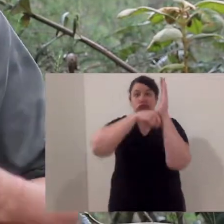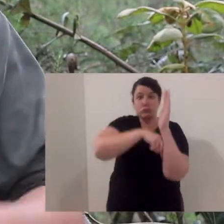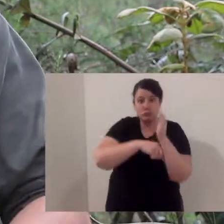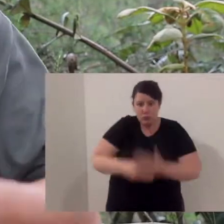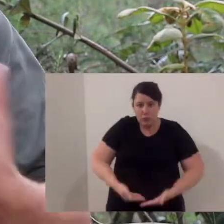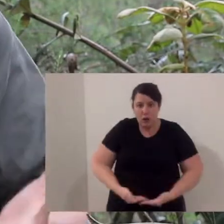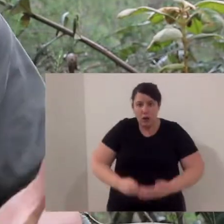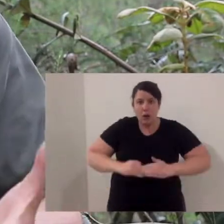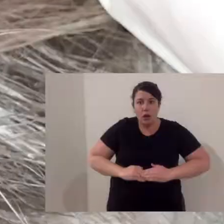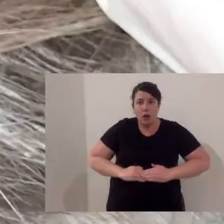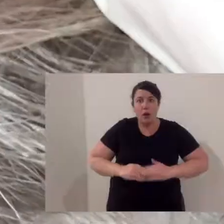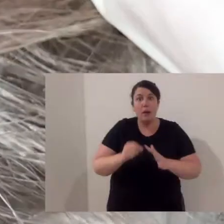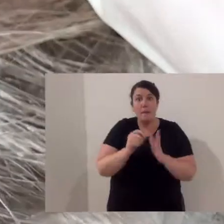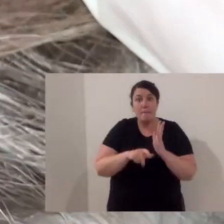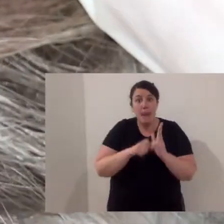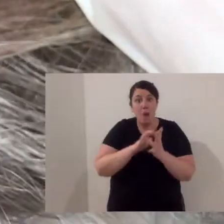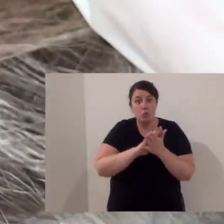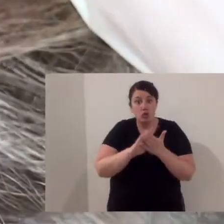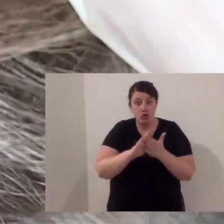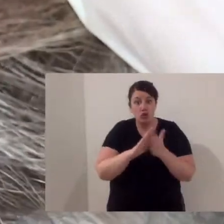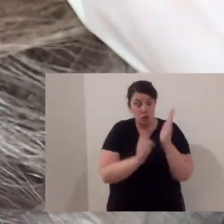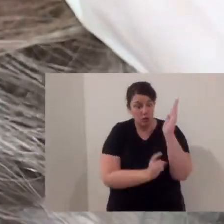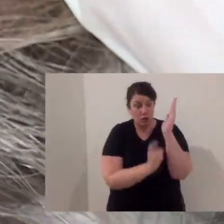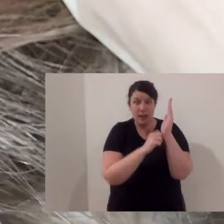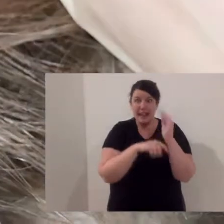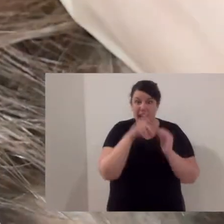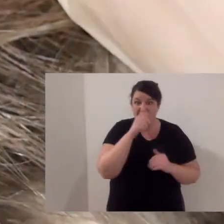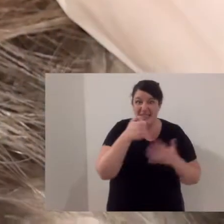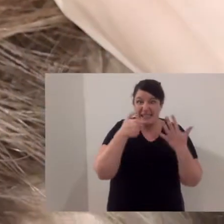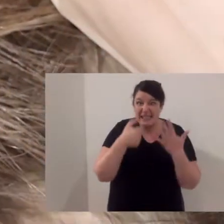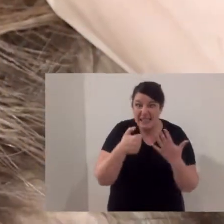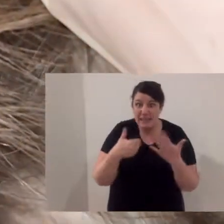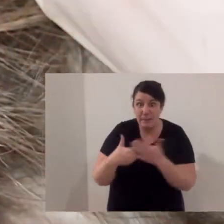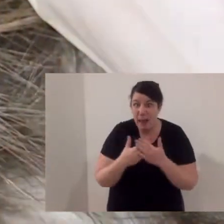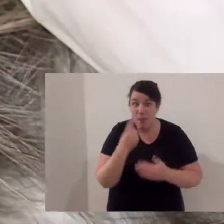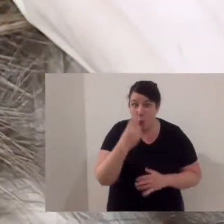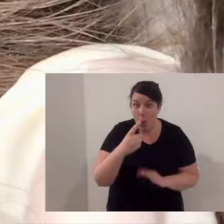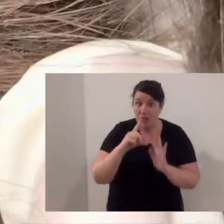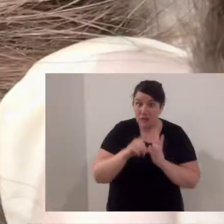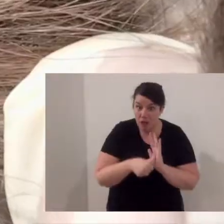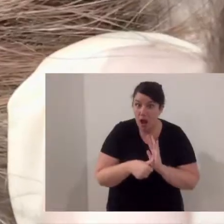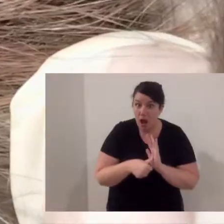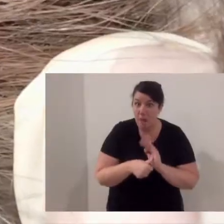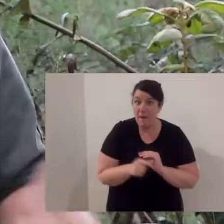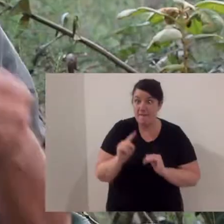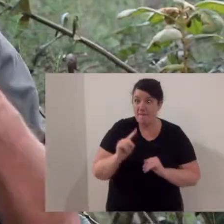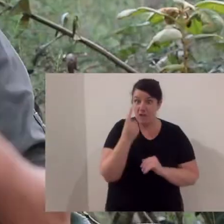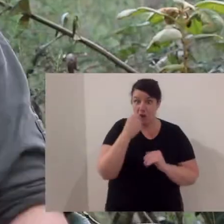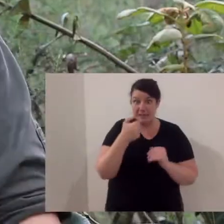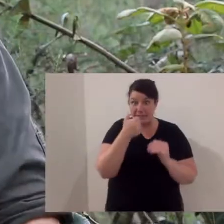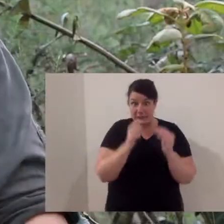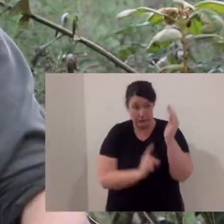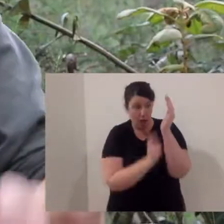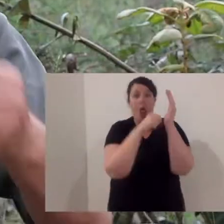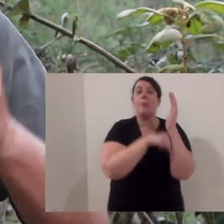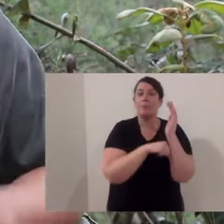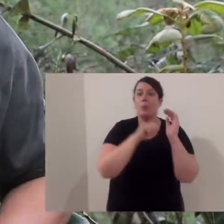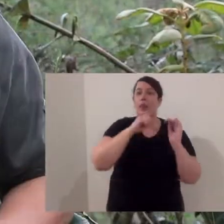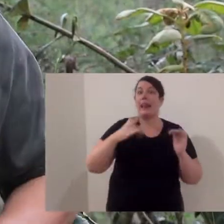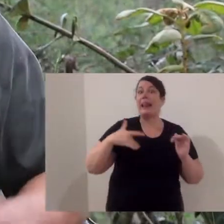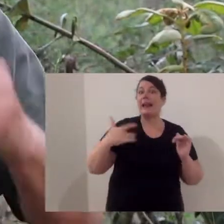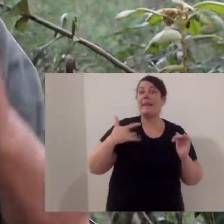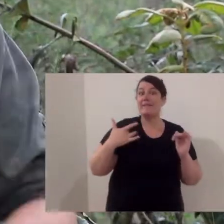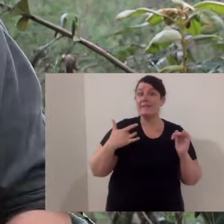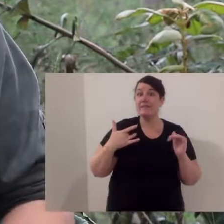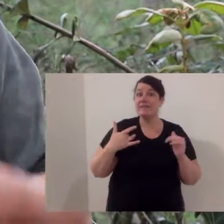joeys, once given birth, they crawl up into the pouch. And they can have six at once. So the first six that get to the